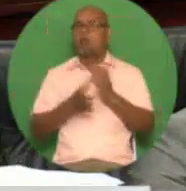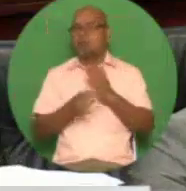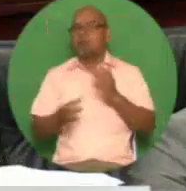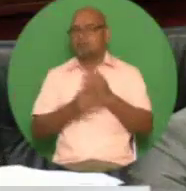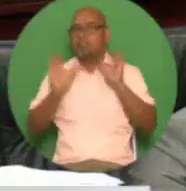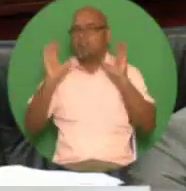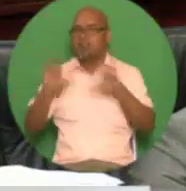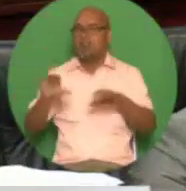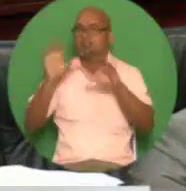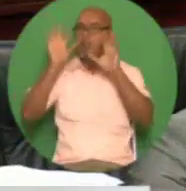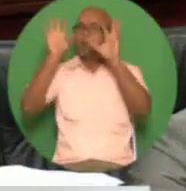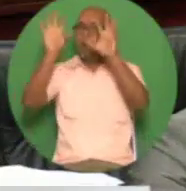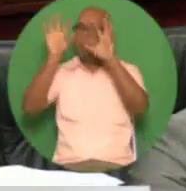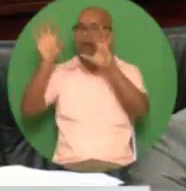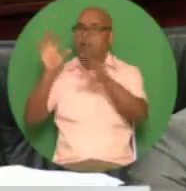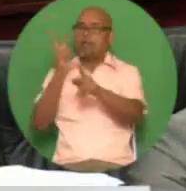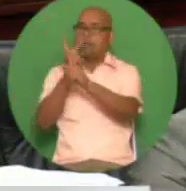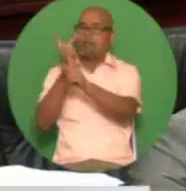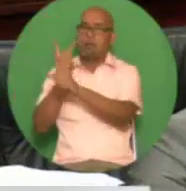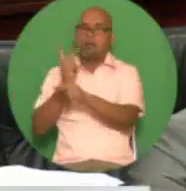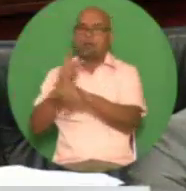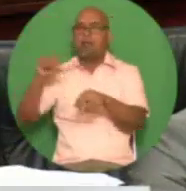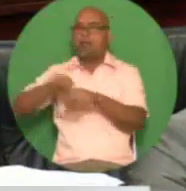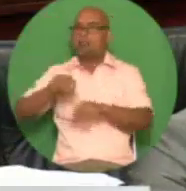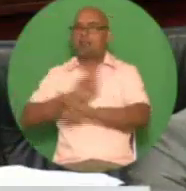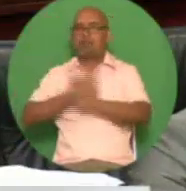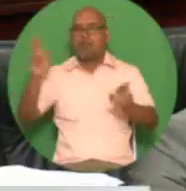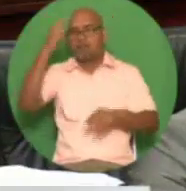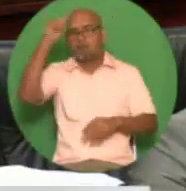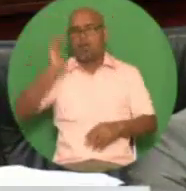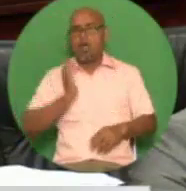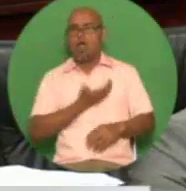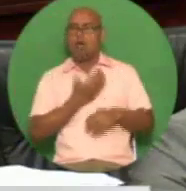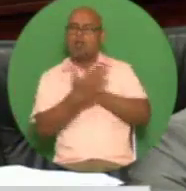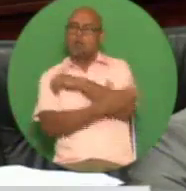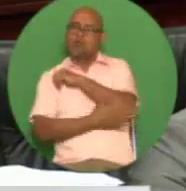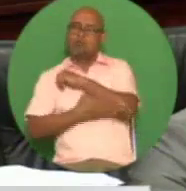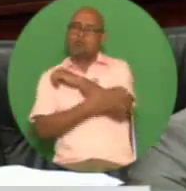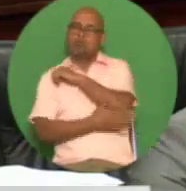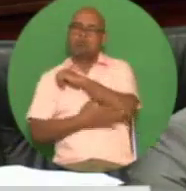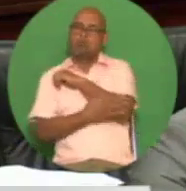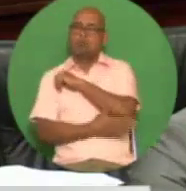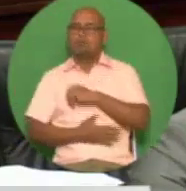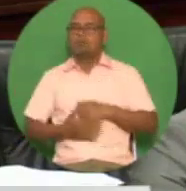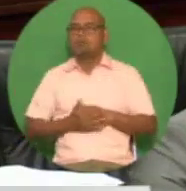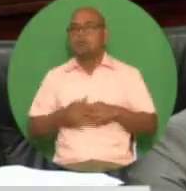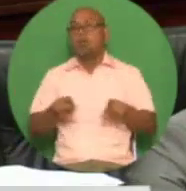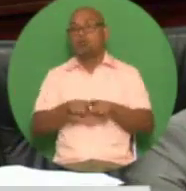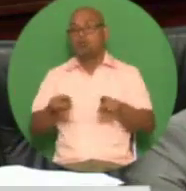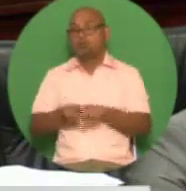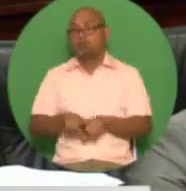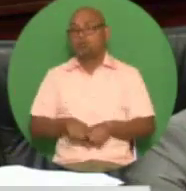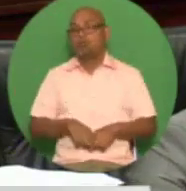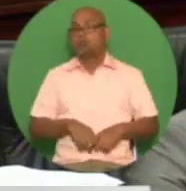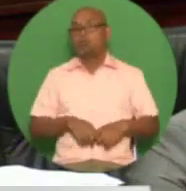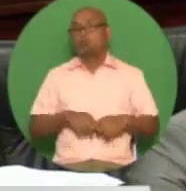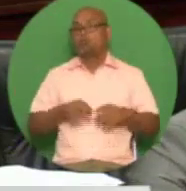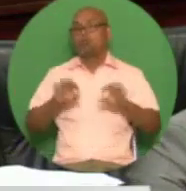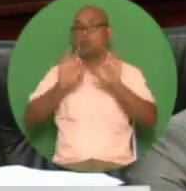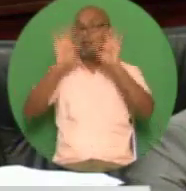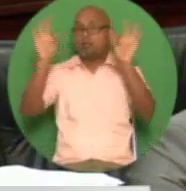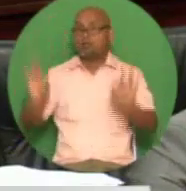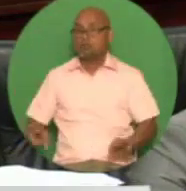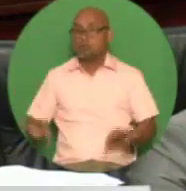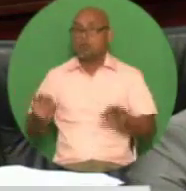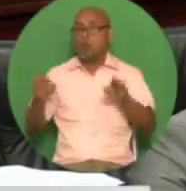pair is more than adequate to satisfy our local needs further the refinery has been closed on a phase basis